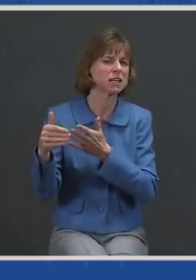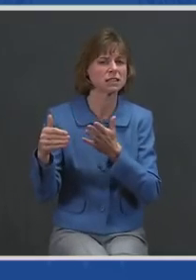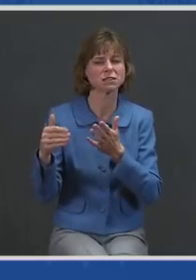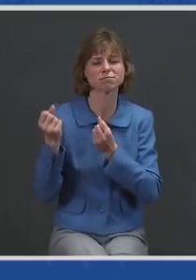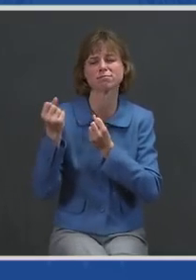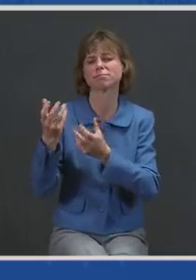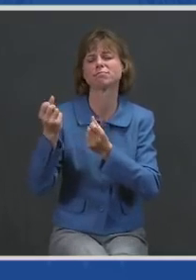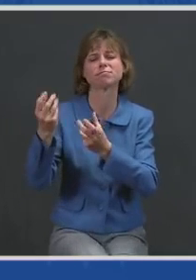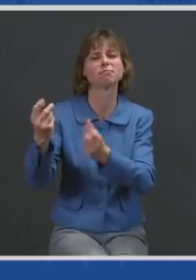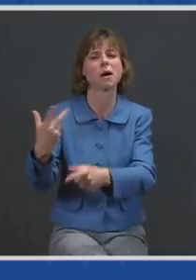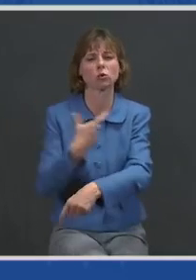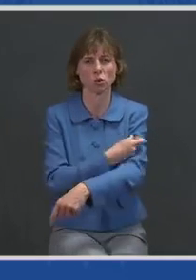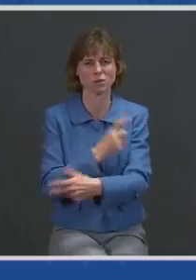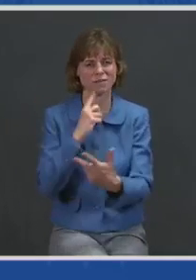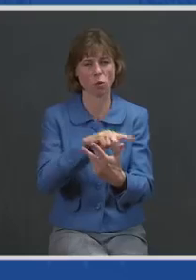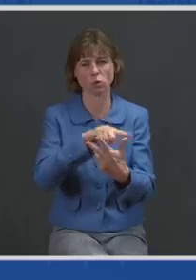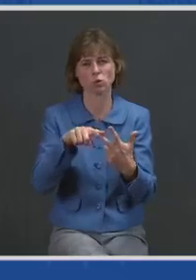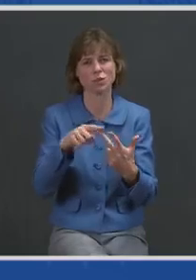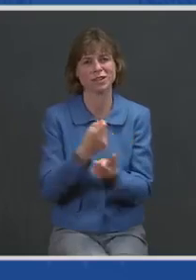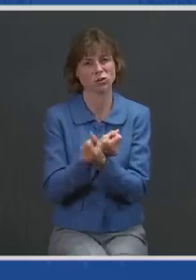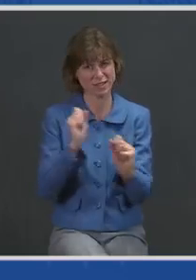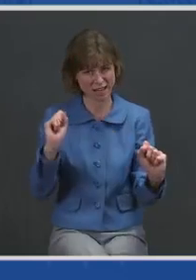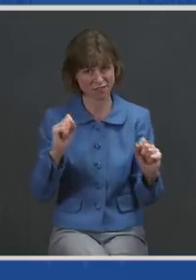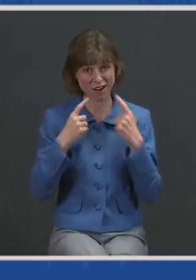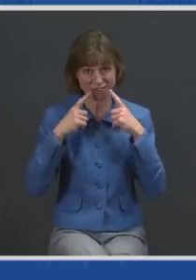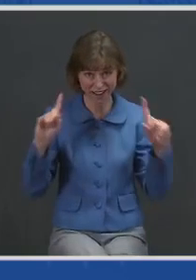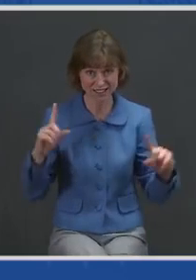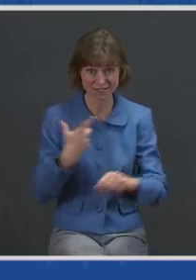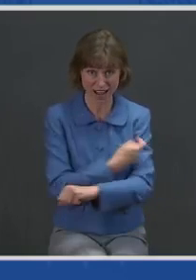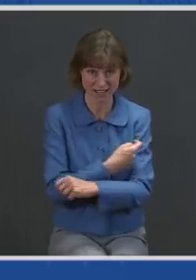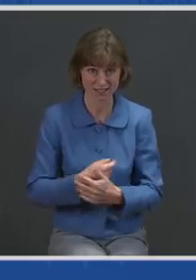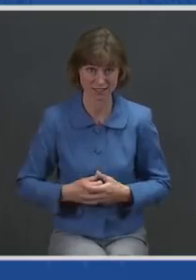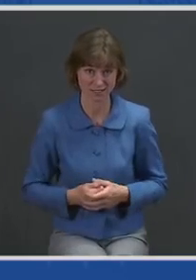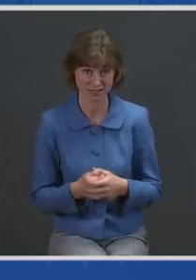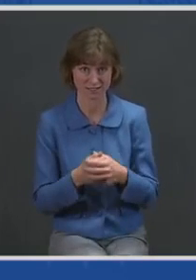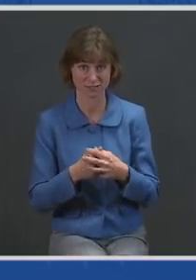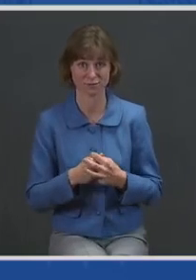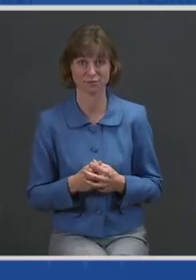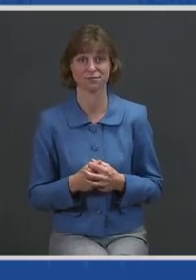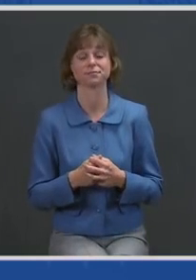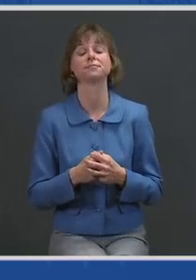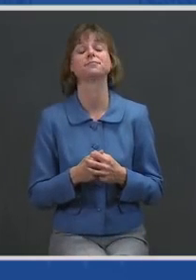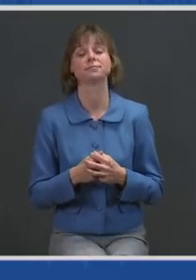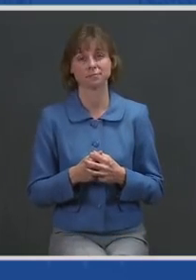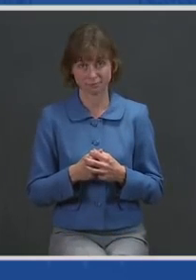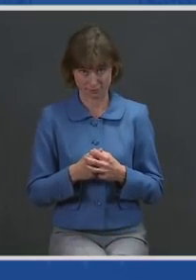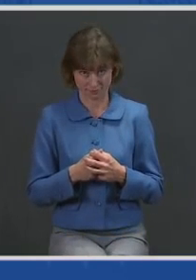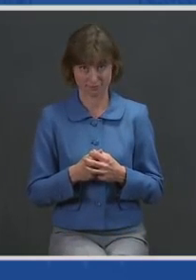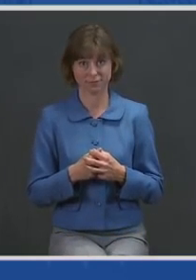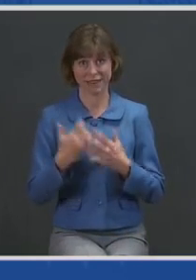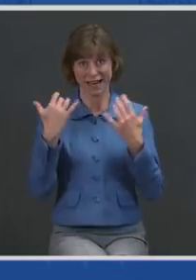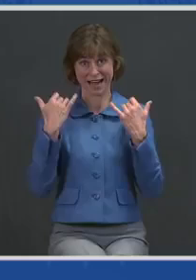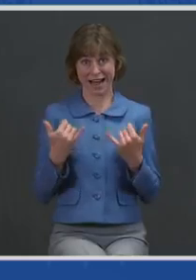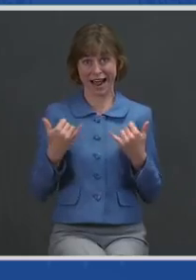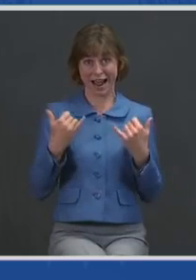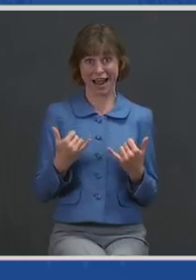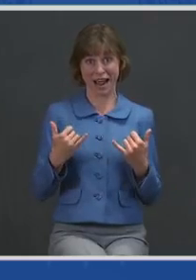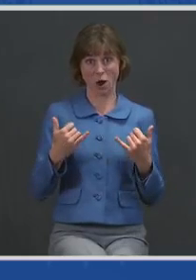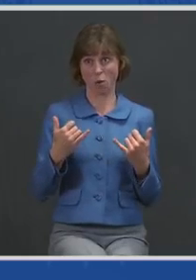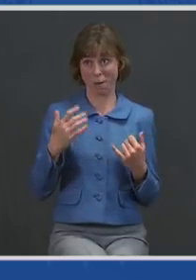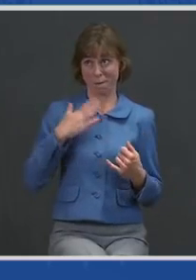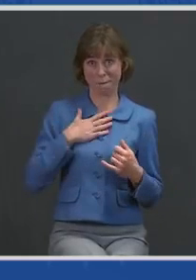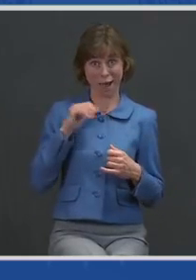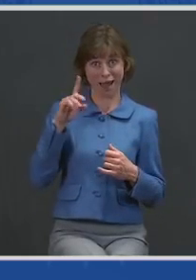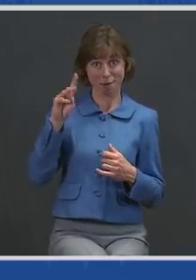three safe, effective vaccines. And now, at the direction and with the assistance of my administration,